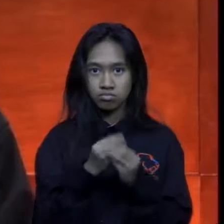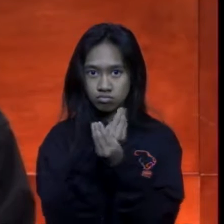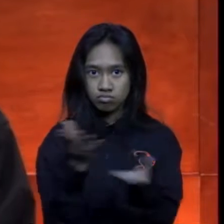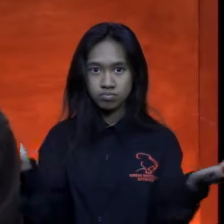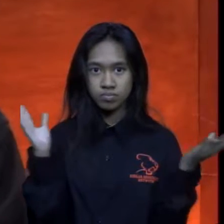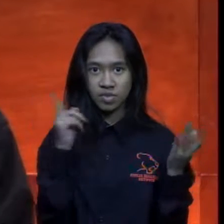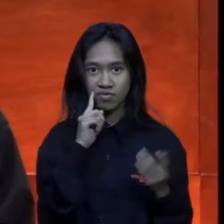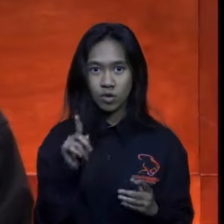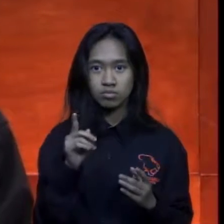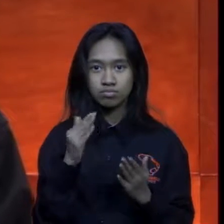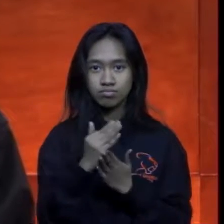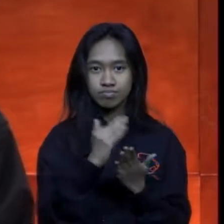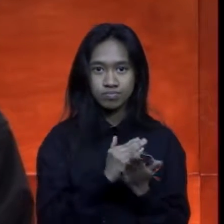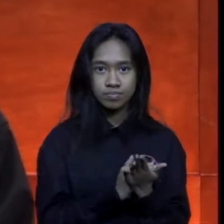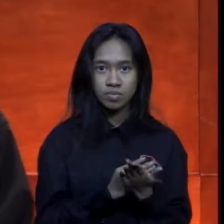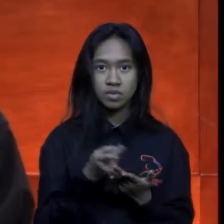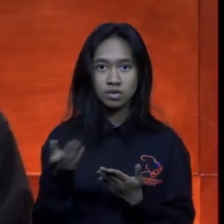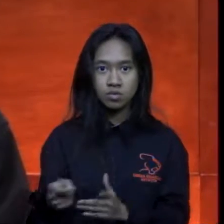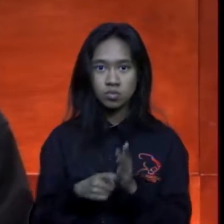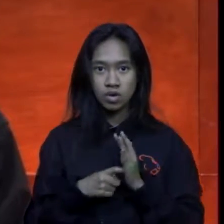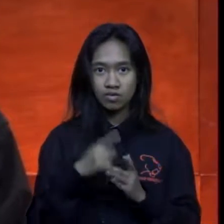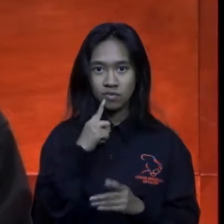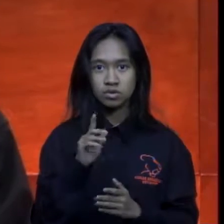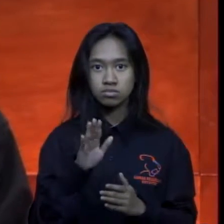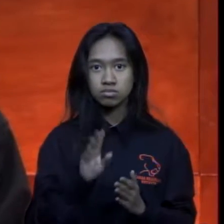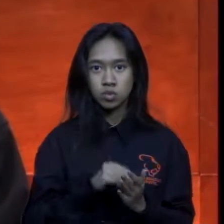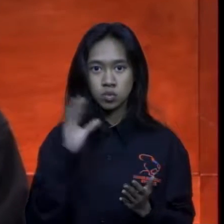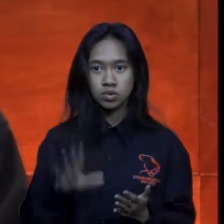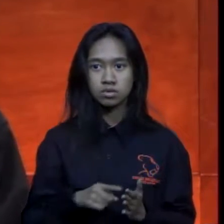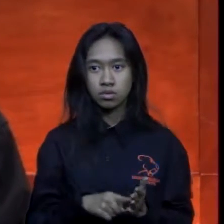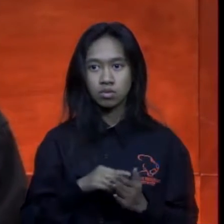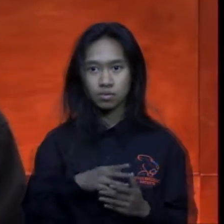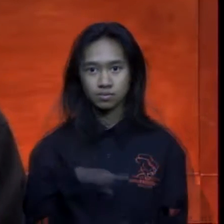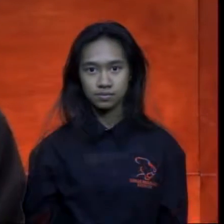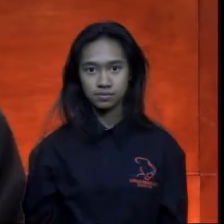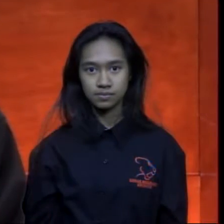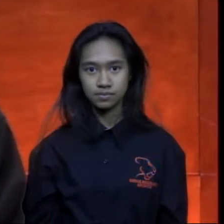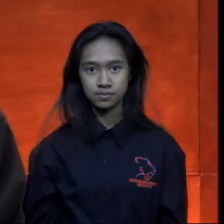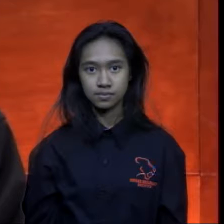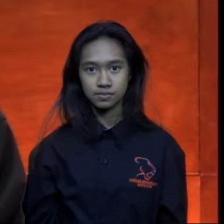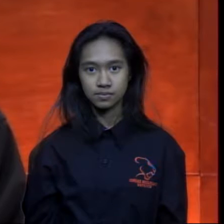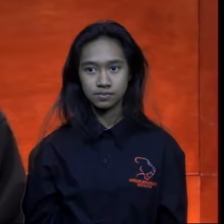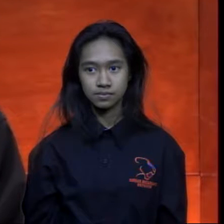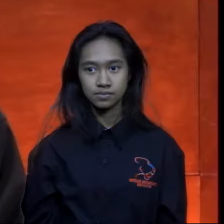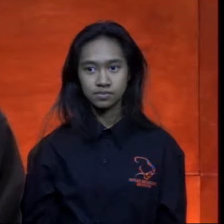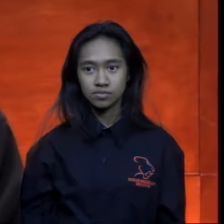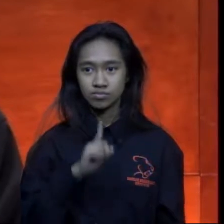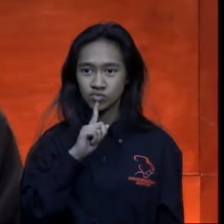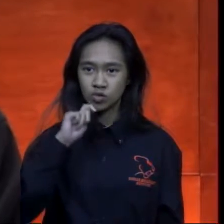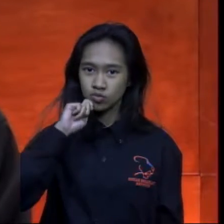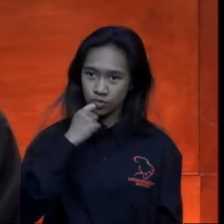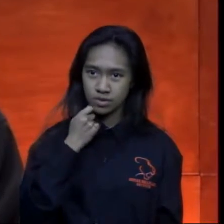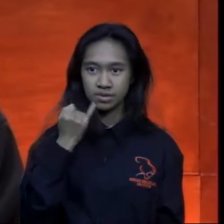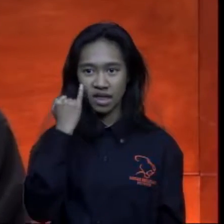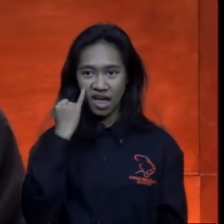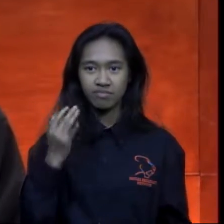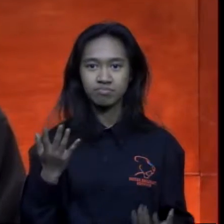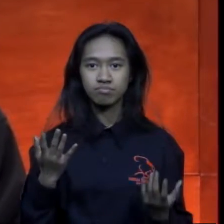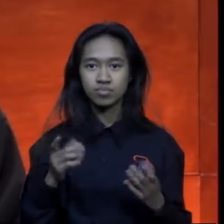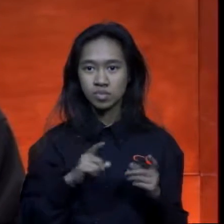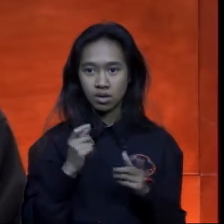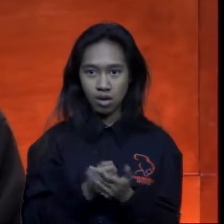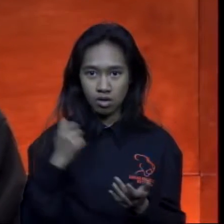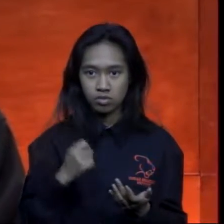year if you have a student who qualifies make sure he or she gets this application it would be too cool if the scholarships committee